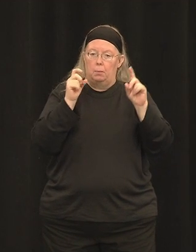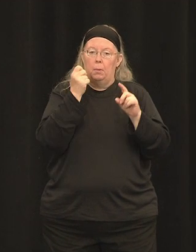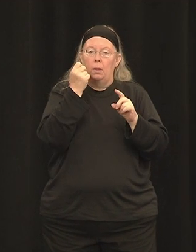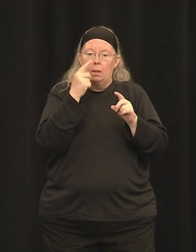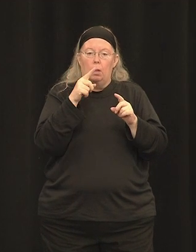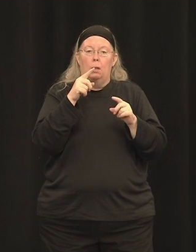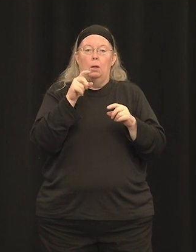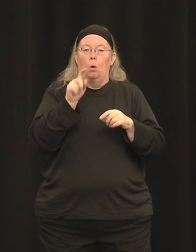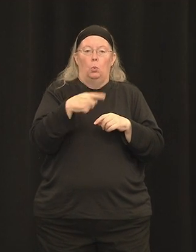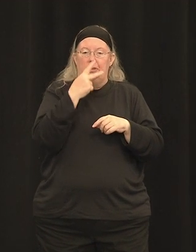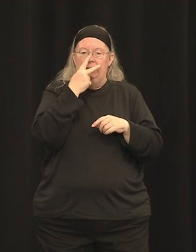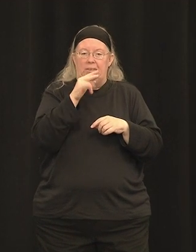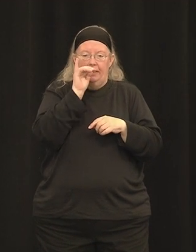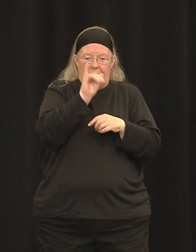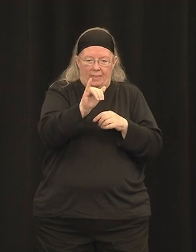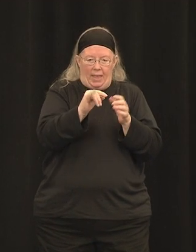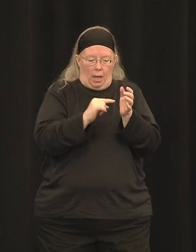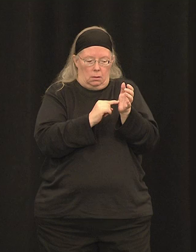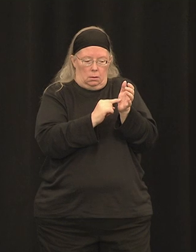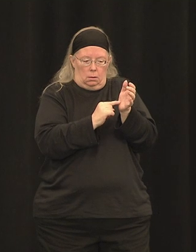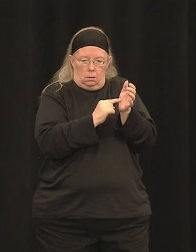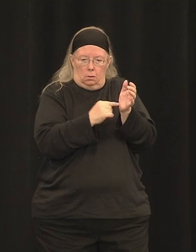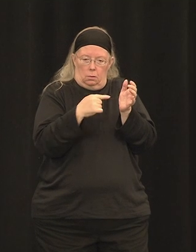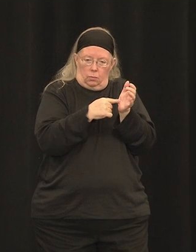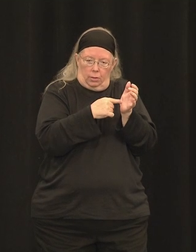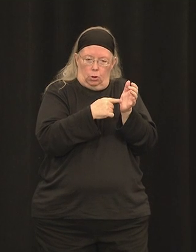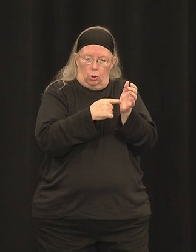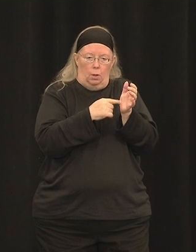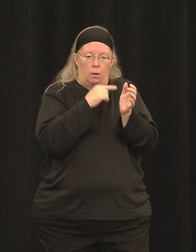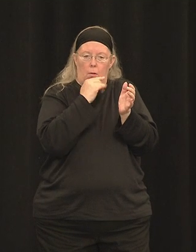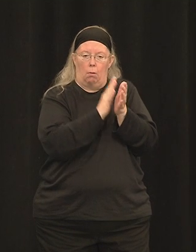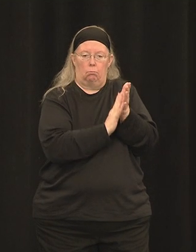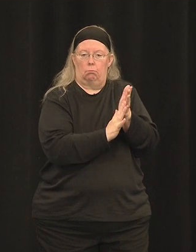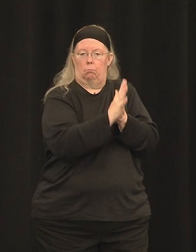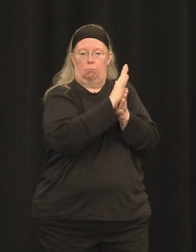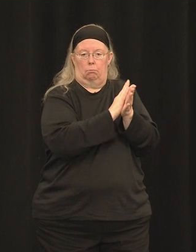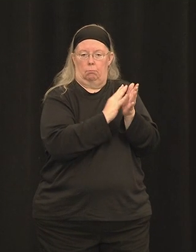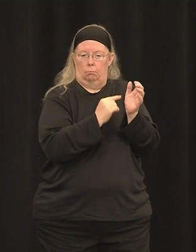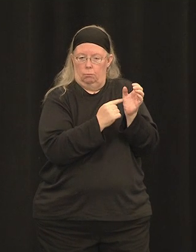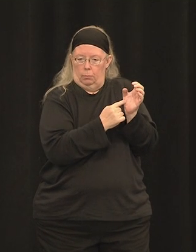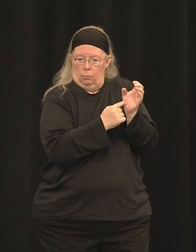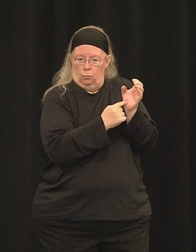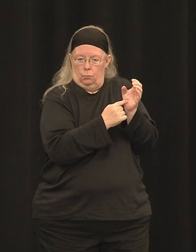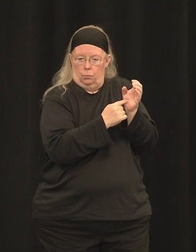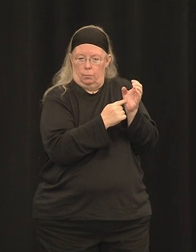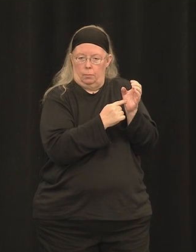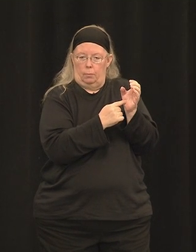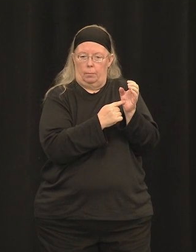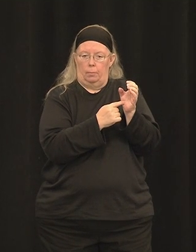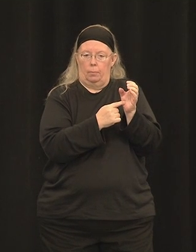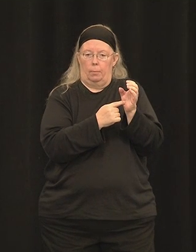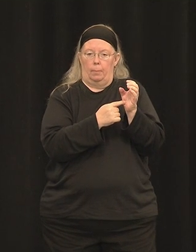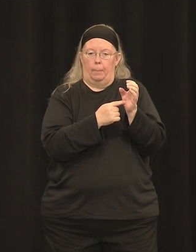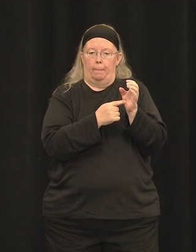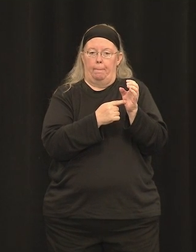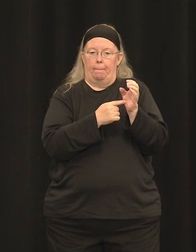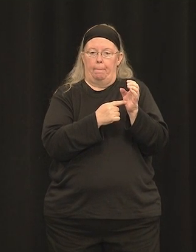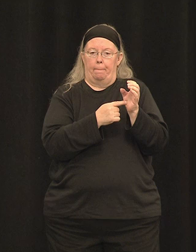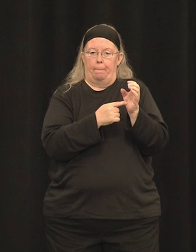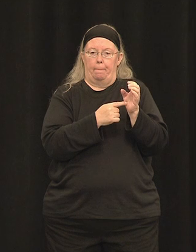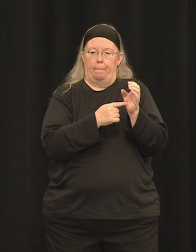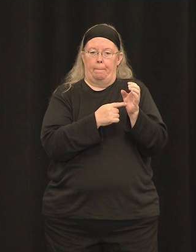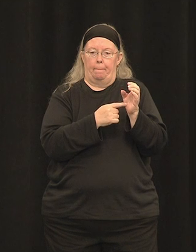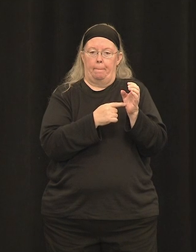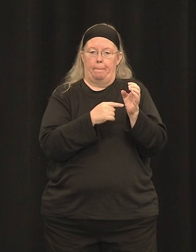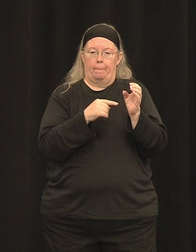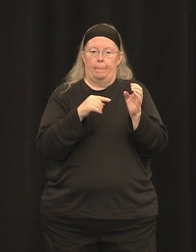subretinal injection bleb. However, our novel capsid from ATSINA, AAV SPR, has this